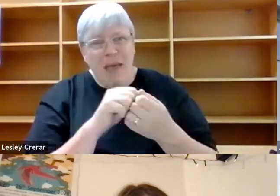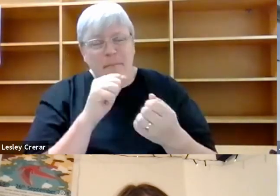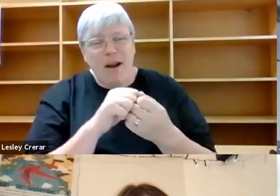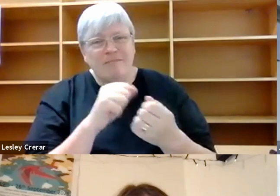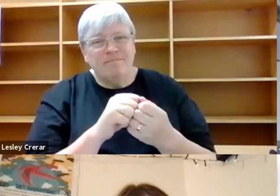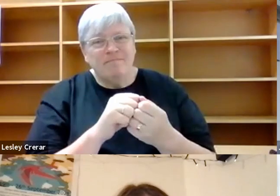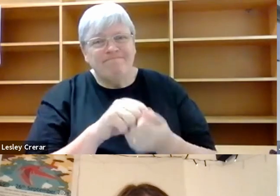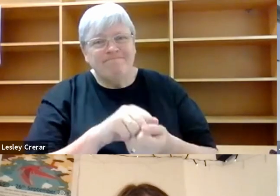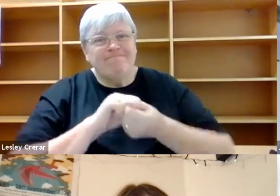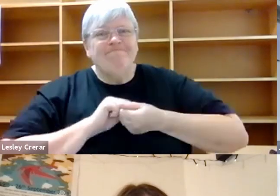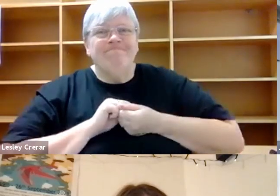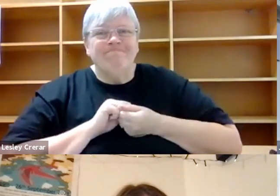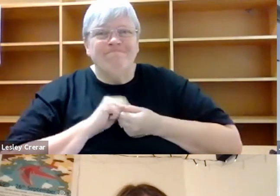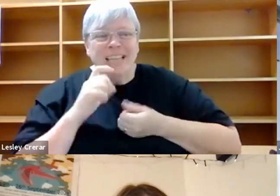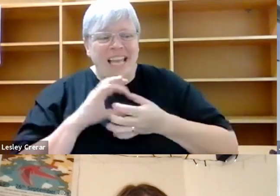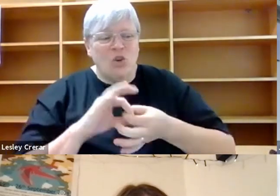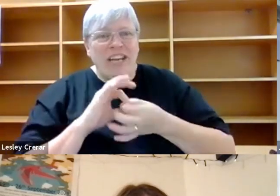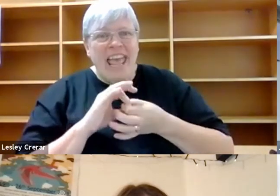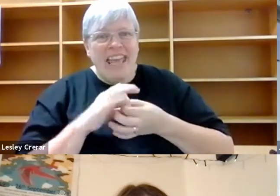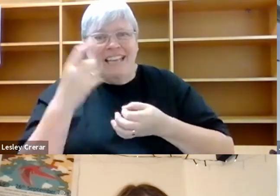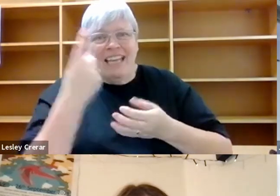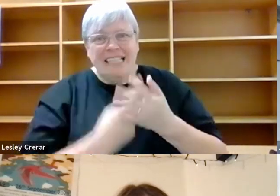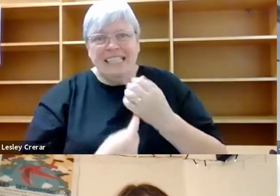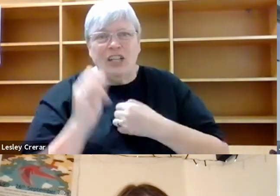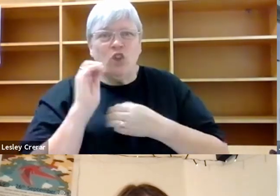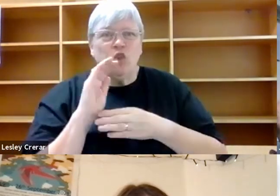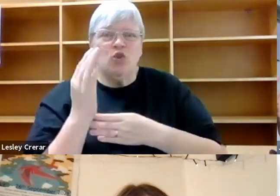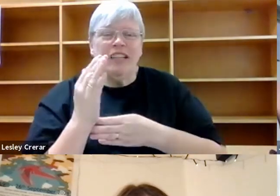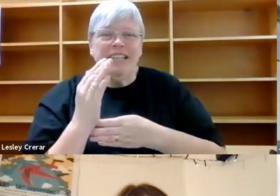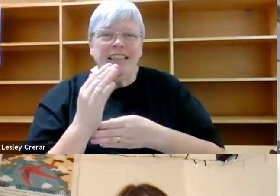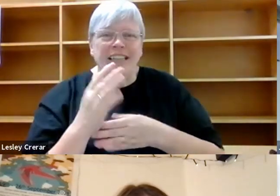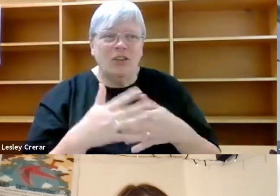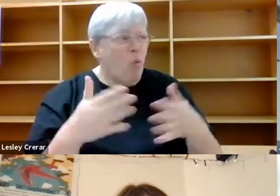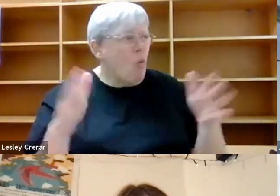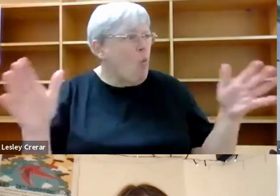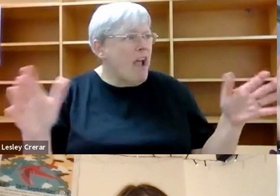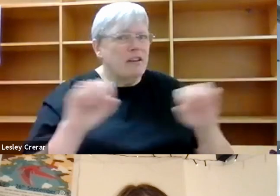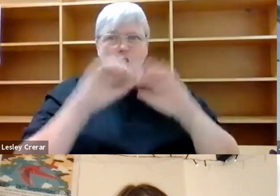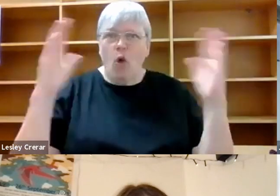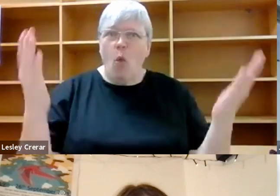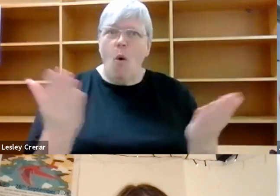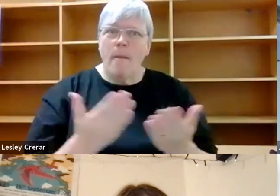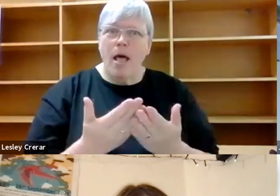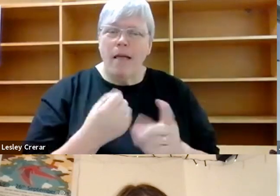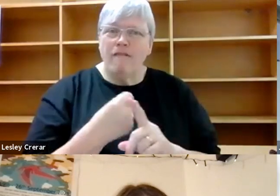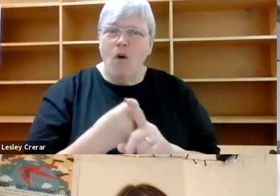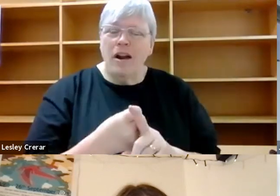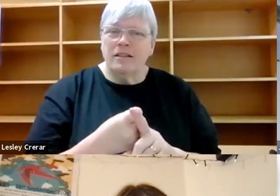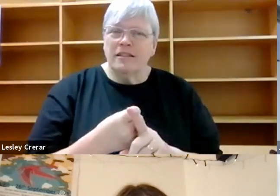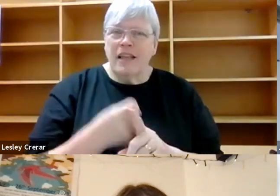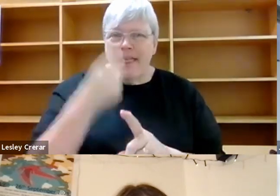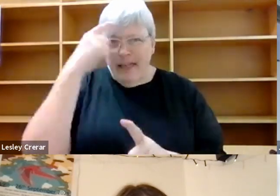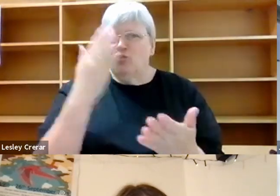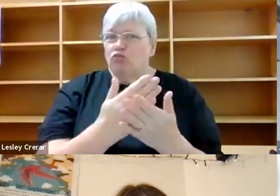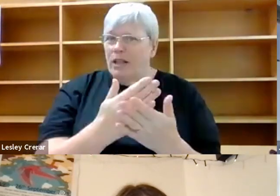they're able to make those connections between that one single tree and a much wider sort of global force. And I, I think that's a really important